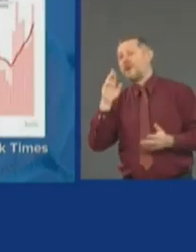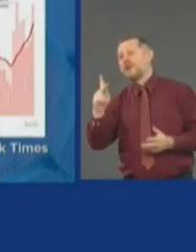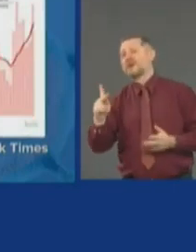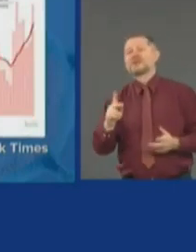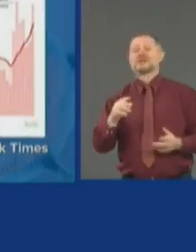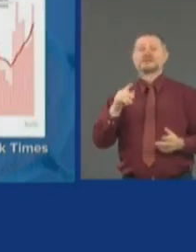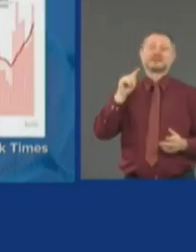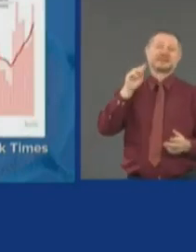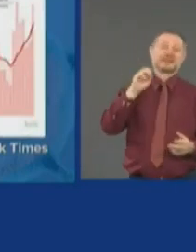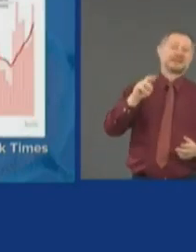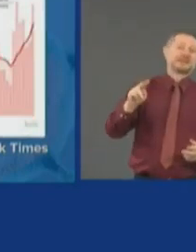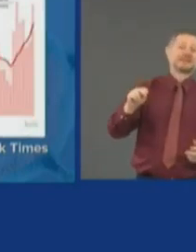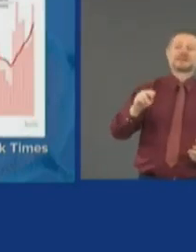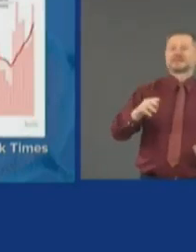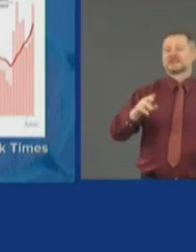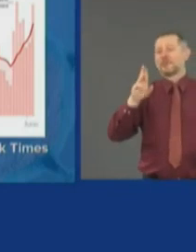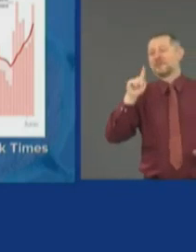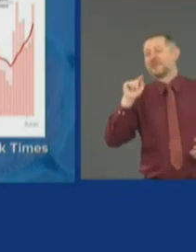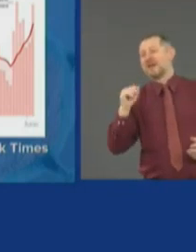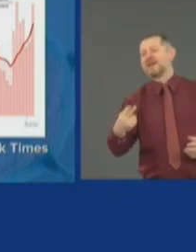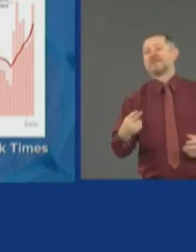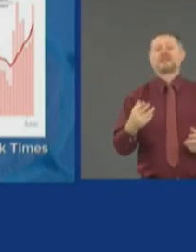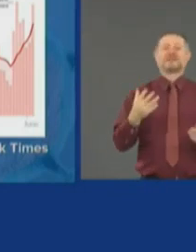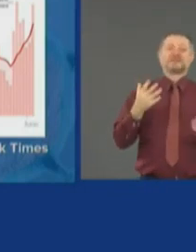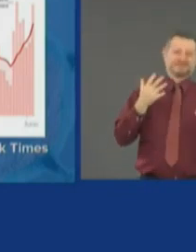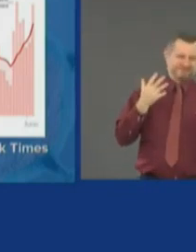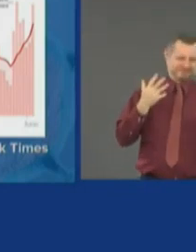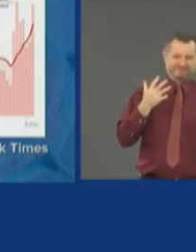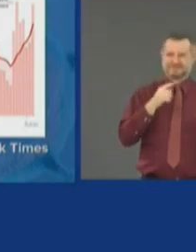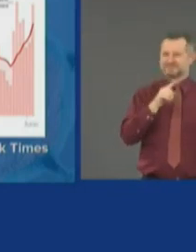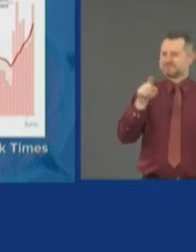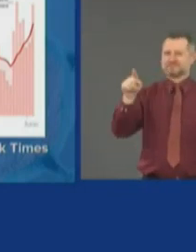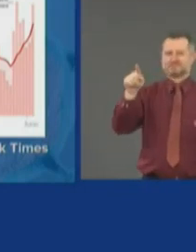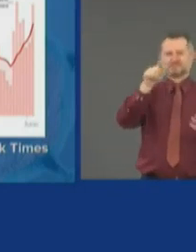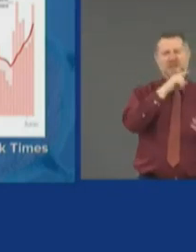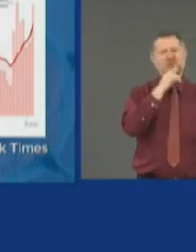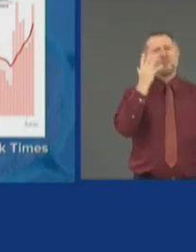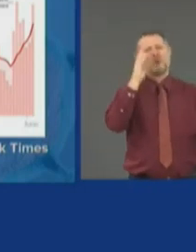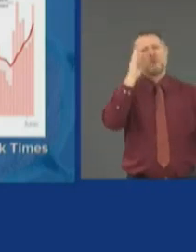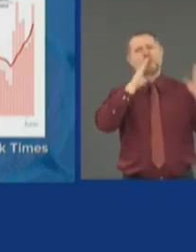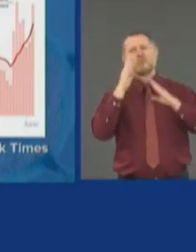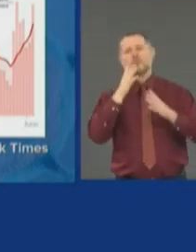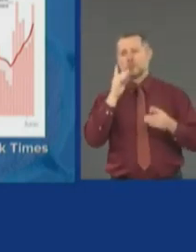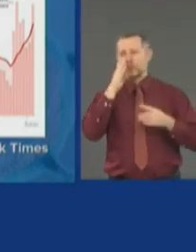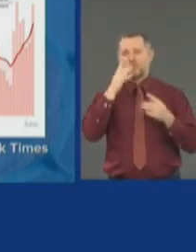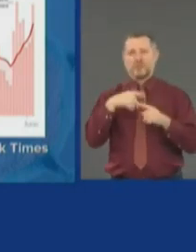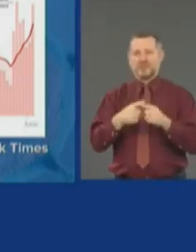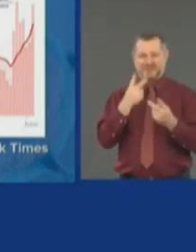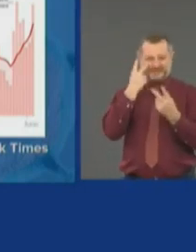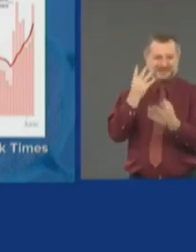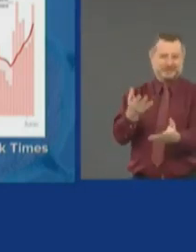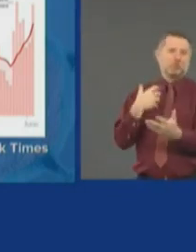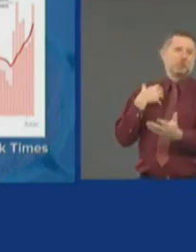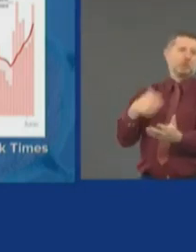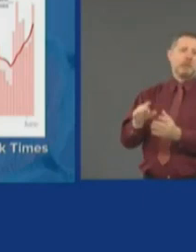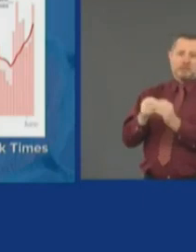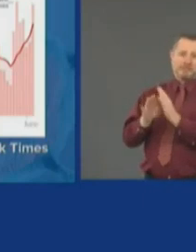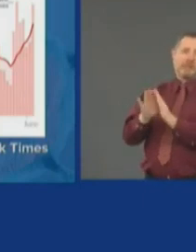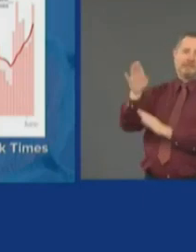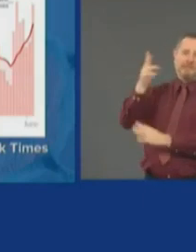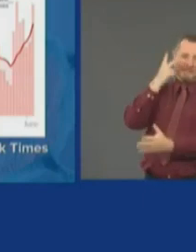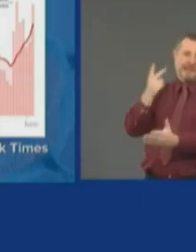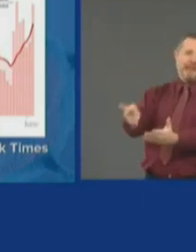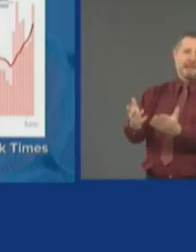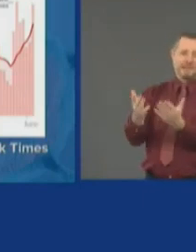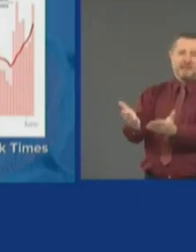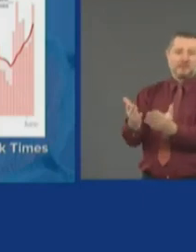What am I worried about? I'm worried about that. Why? Because